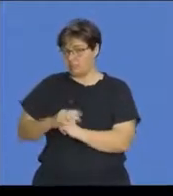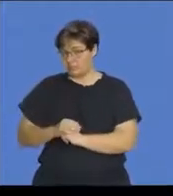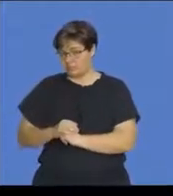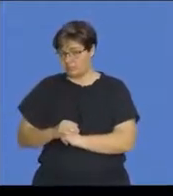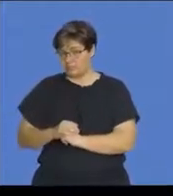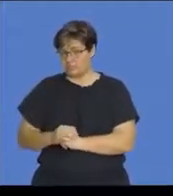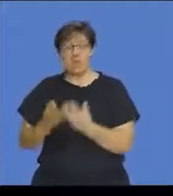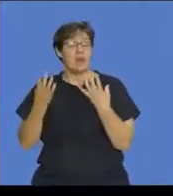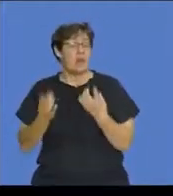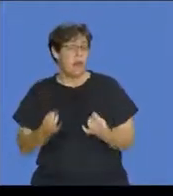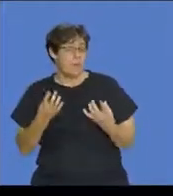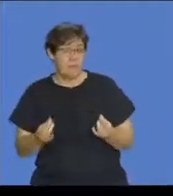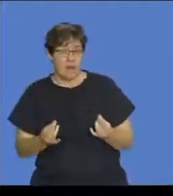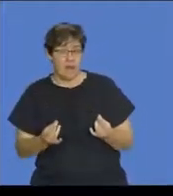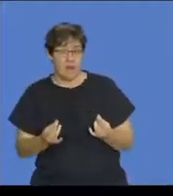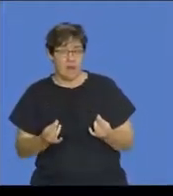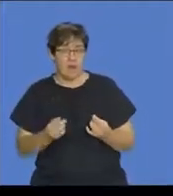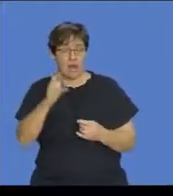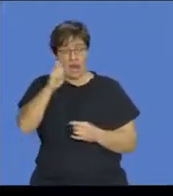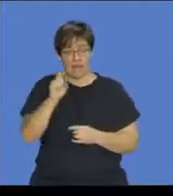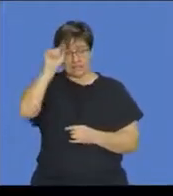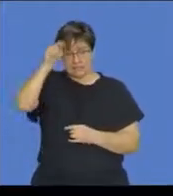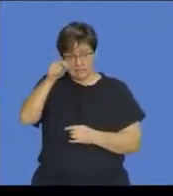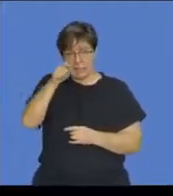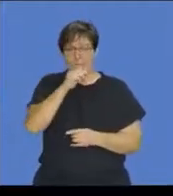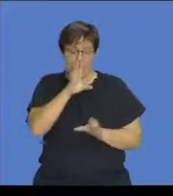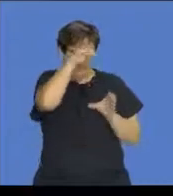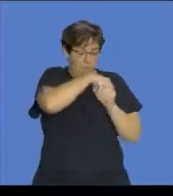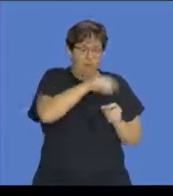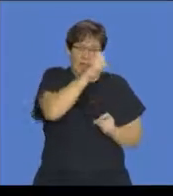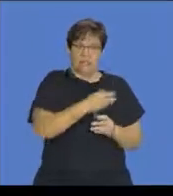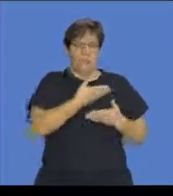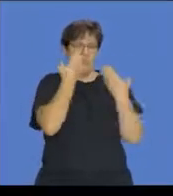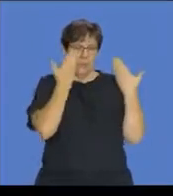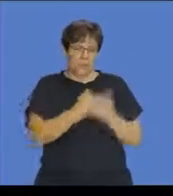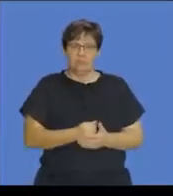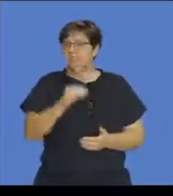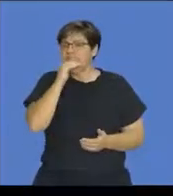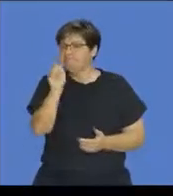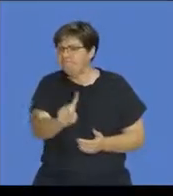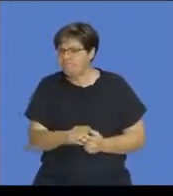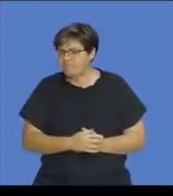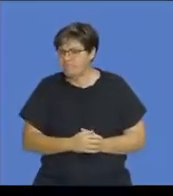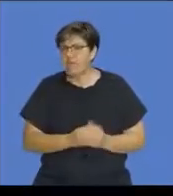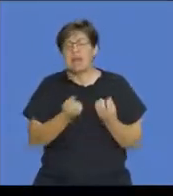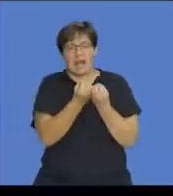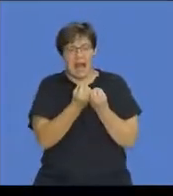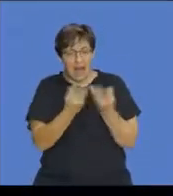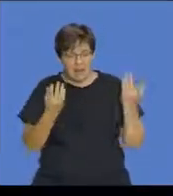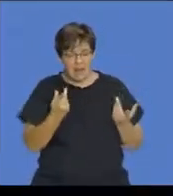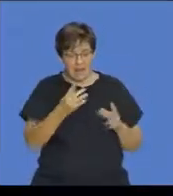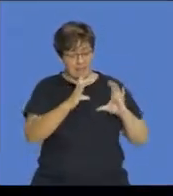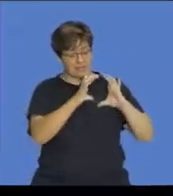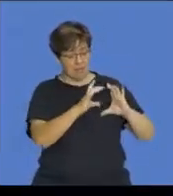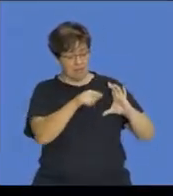number in the complement is the number that isn't in X. Well, what does that mean? Well, it means it's the number in the